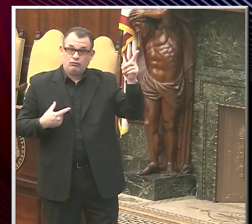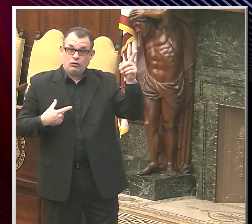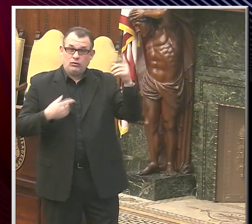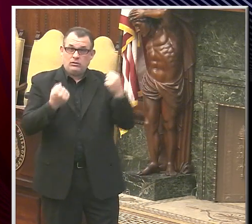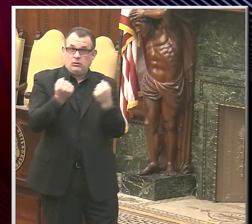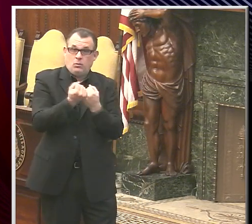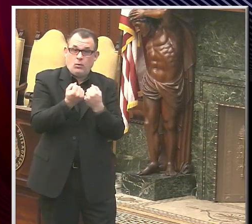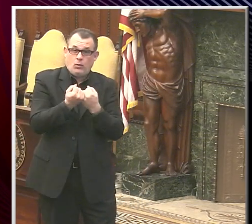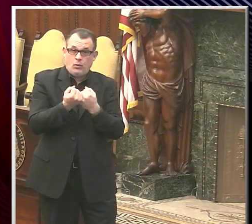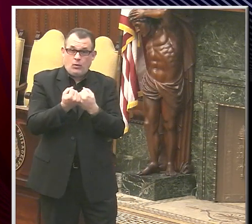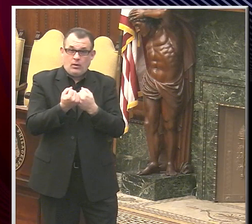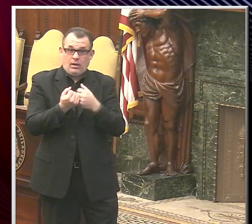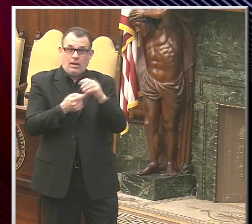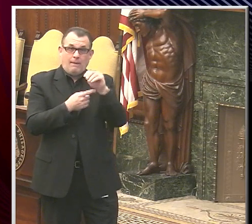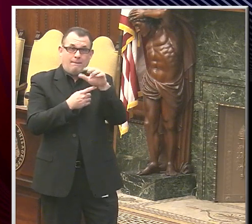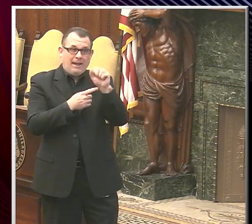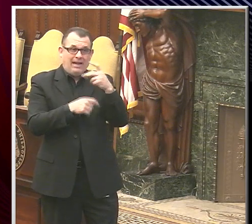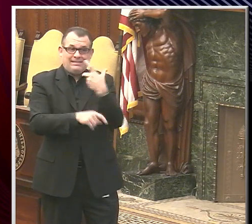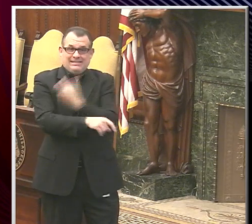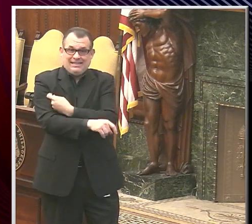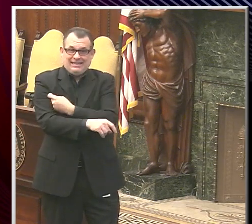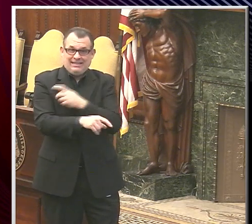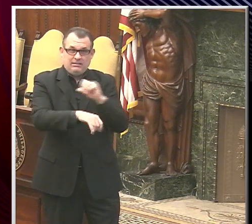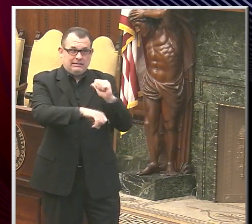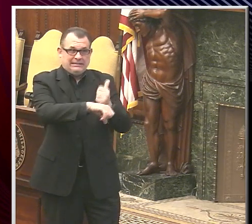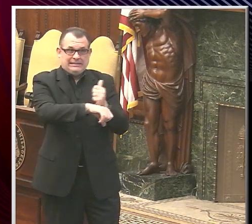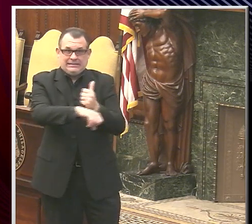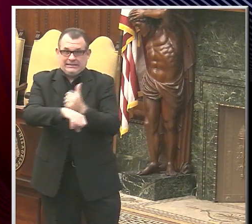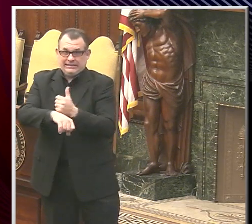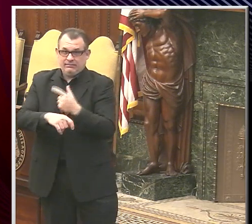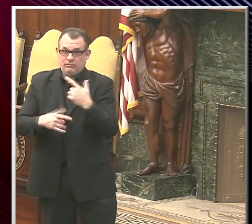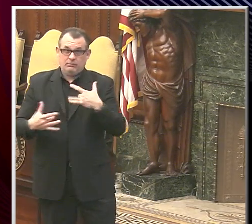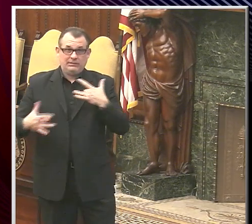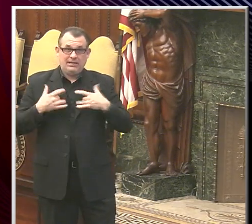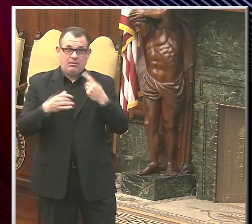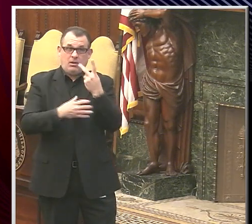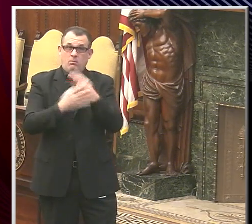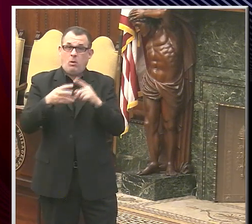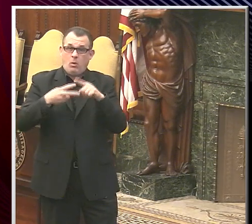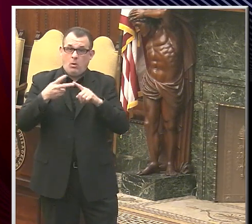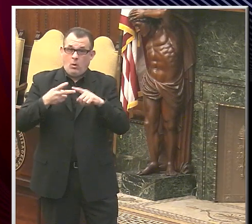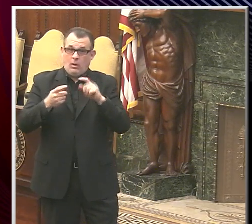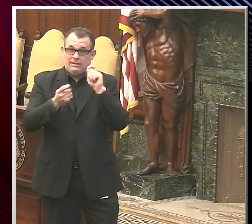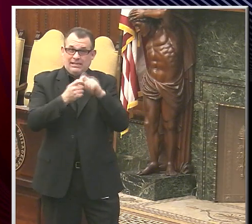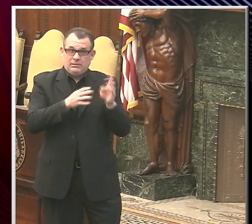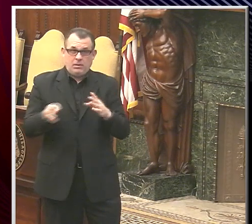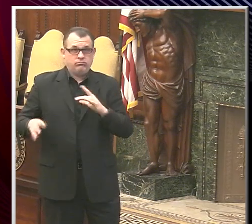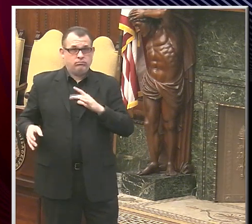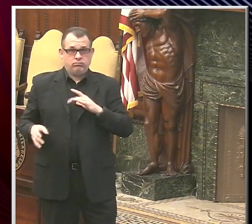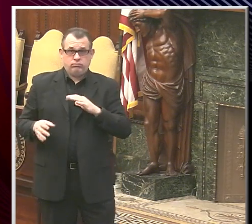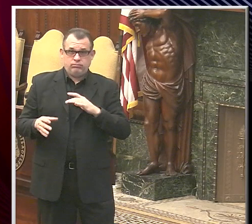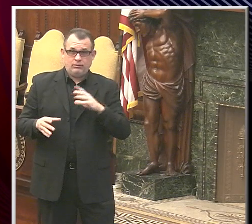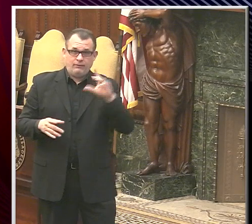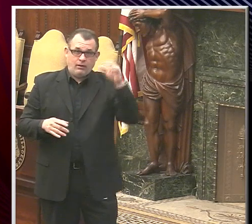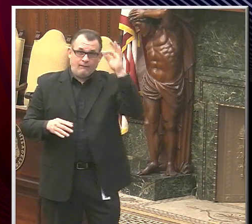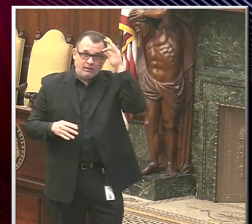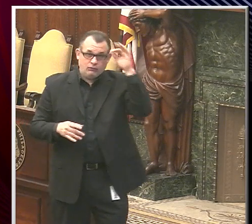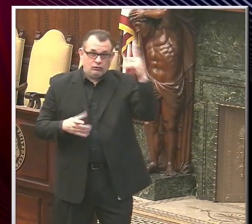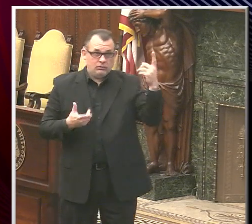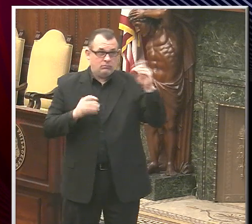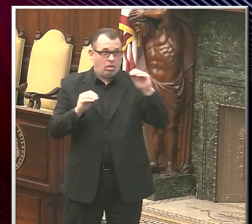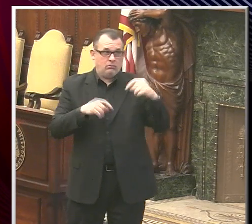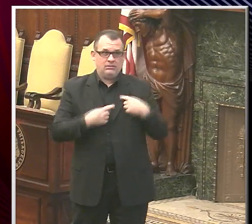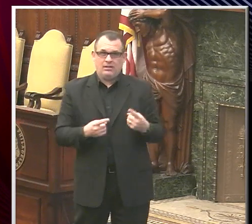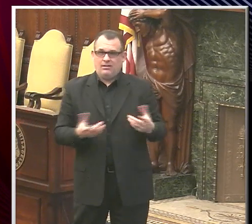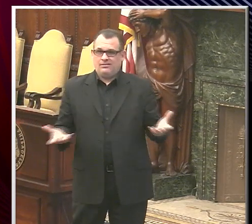mass vaccination sites. And we're enthusiastic about both, but there's no definitive plans for either right now. So the number of vaccines that you